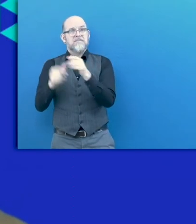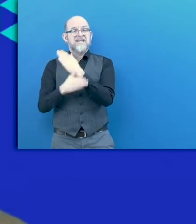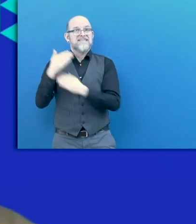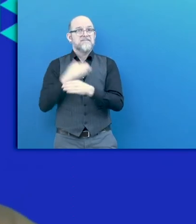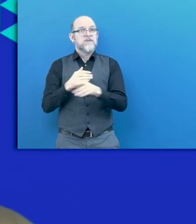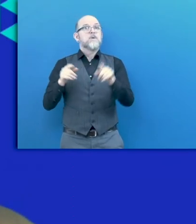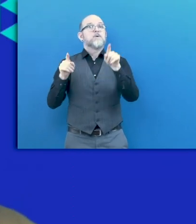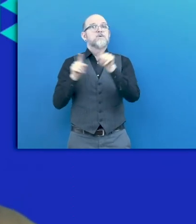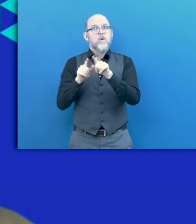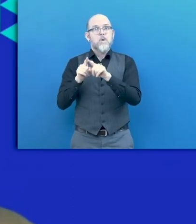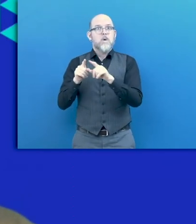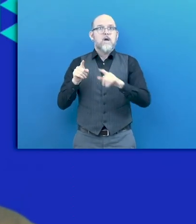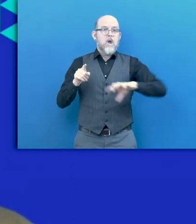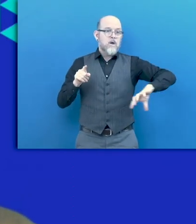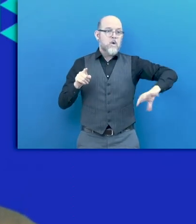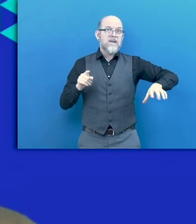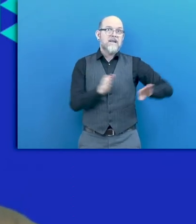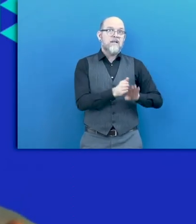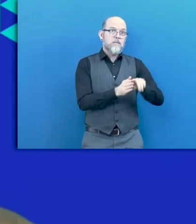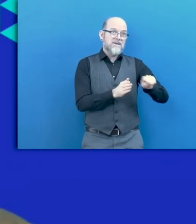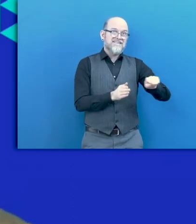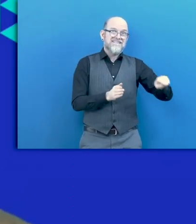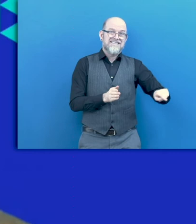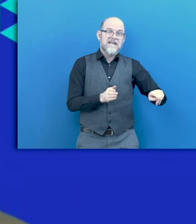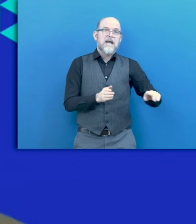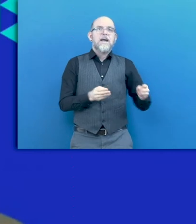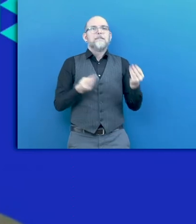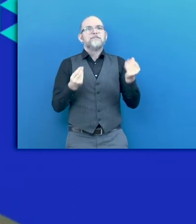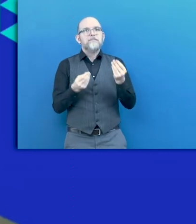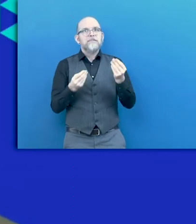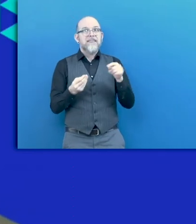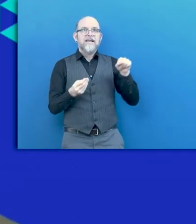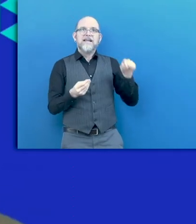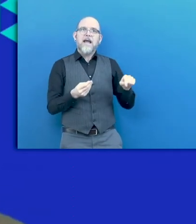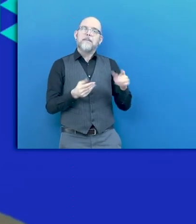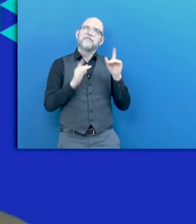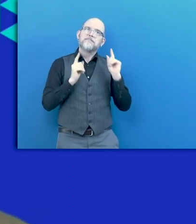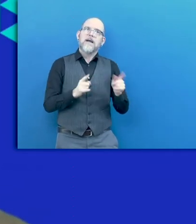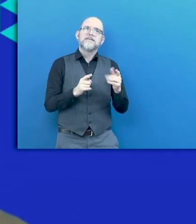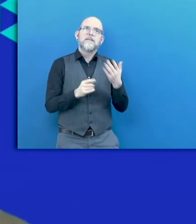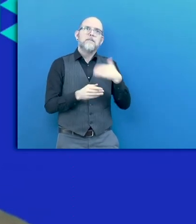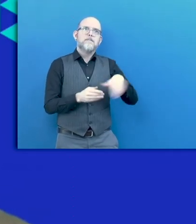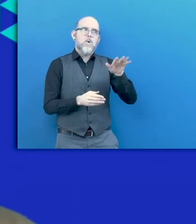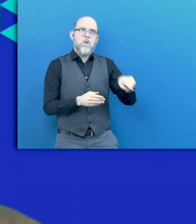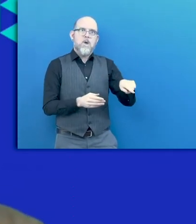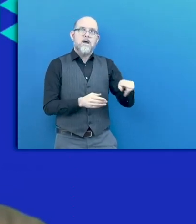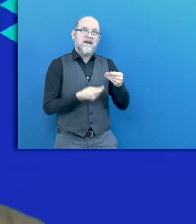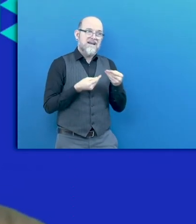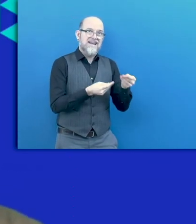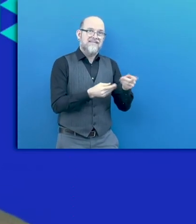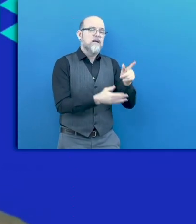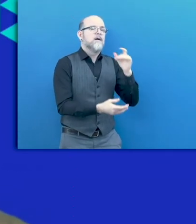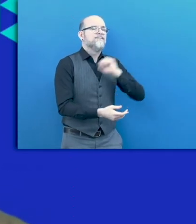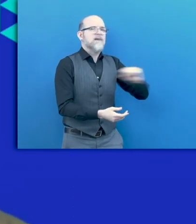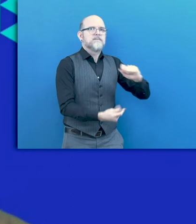countries, and more could be done, at same time, when they do so in a developing country context, it's really a game change, because the whole